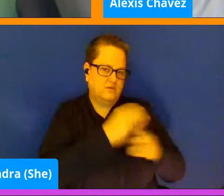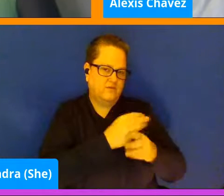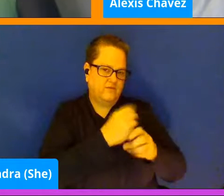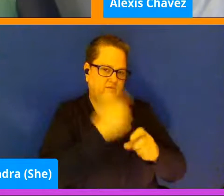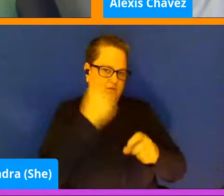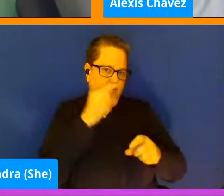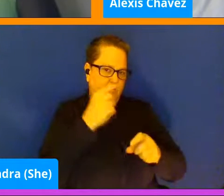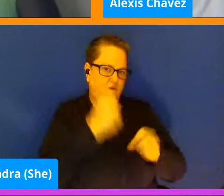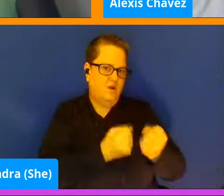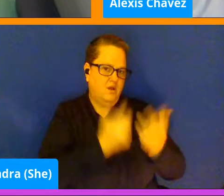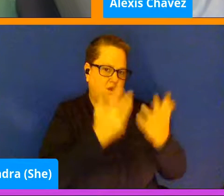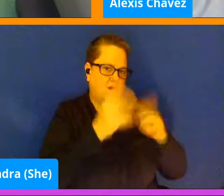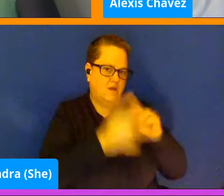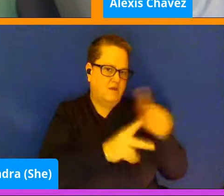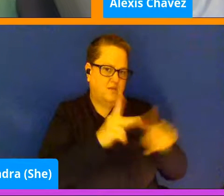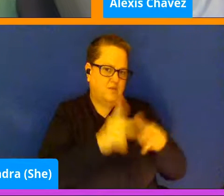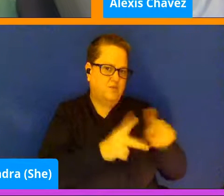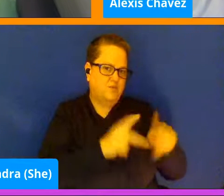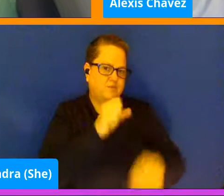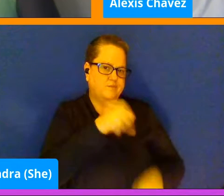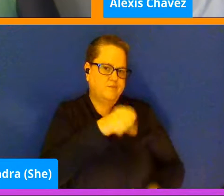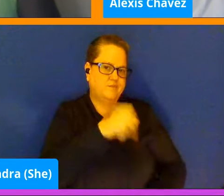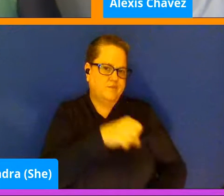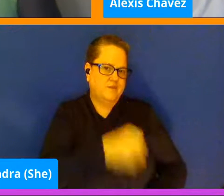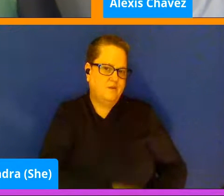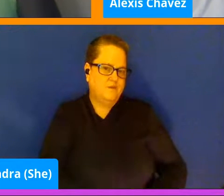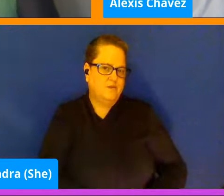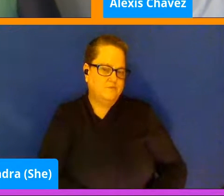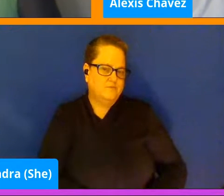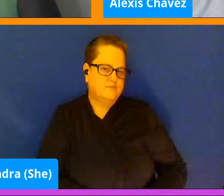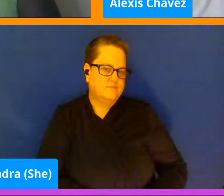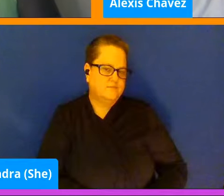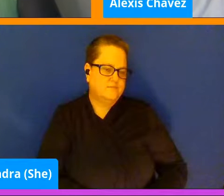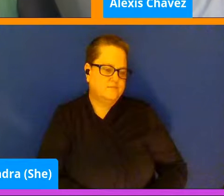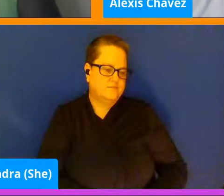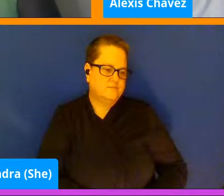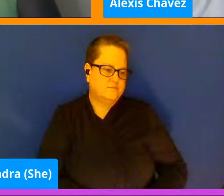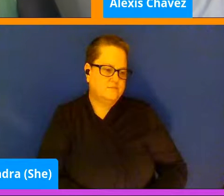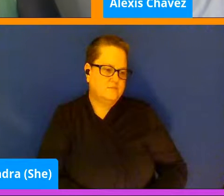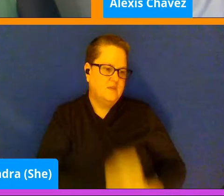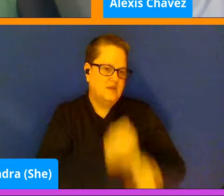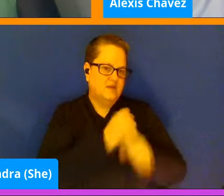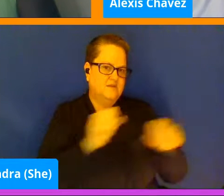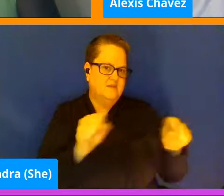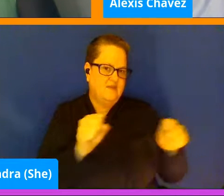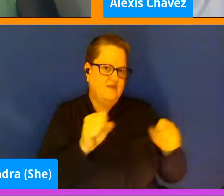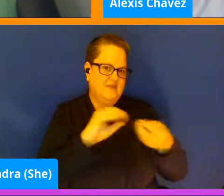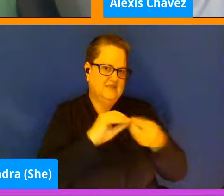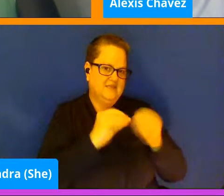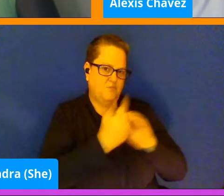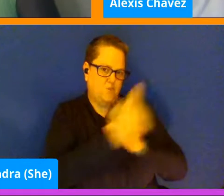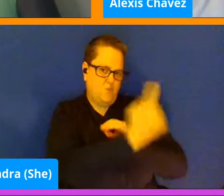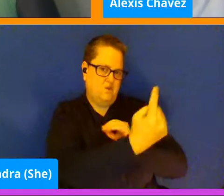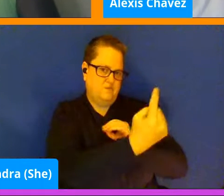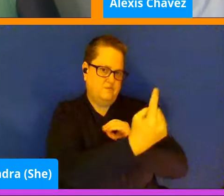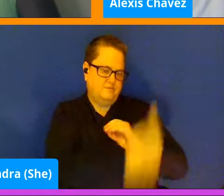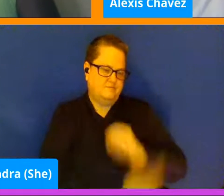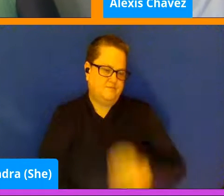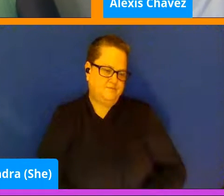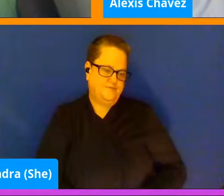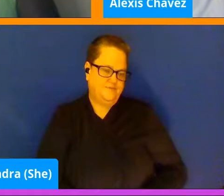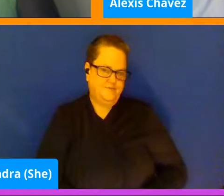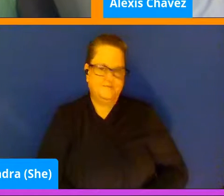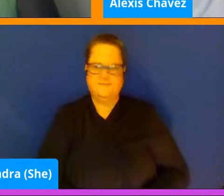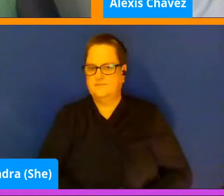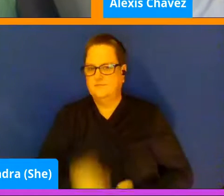But yeah, safety is number one. Absolutely.